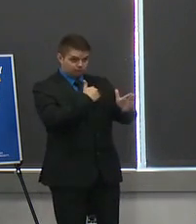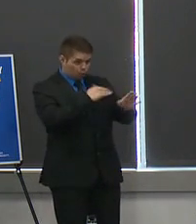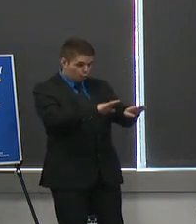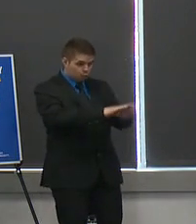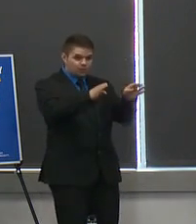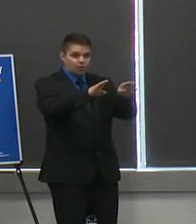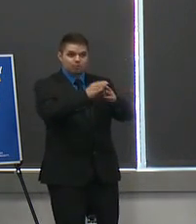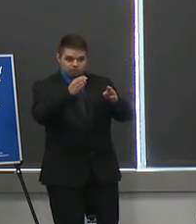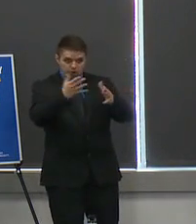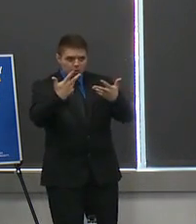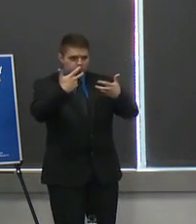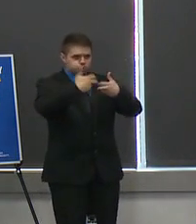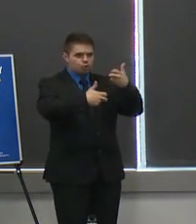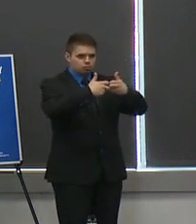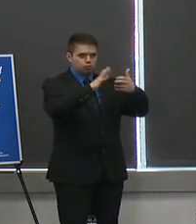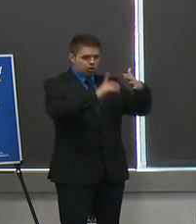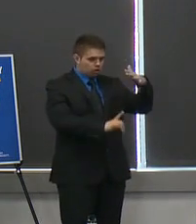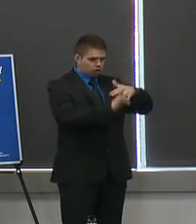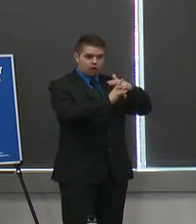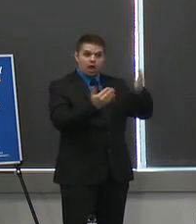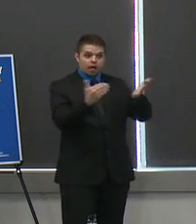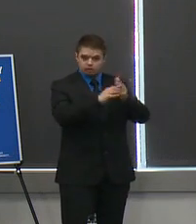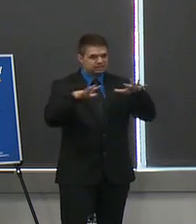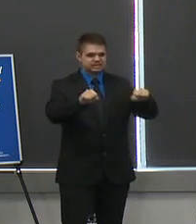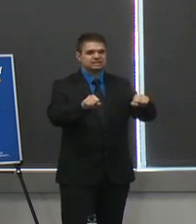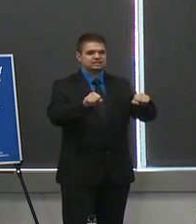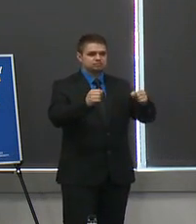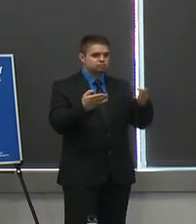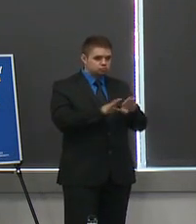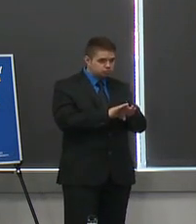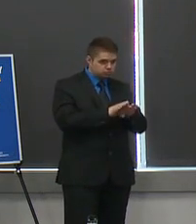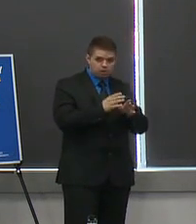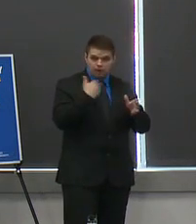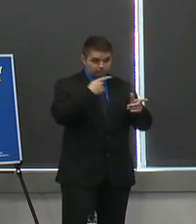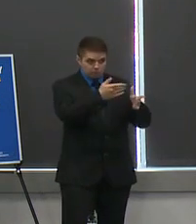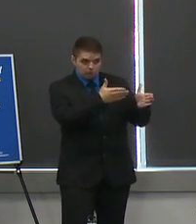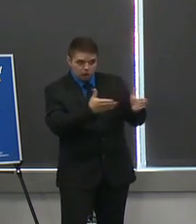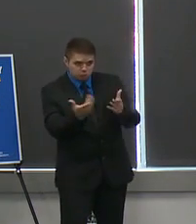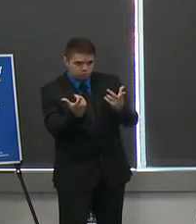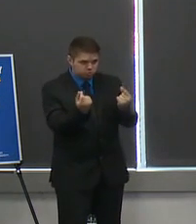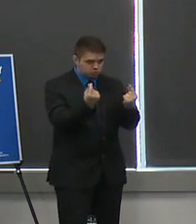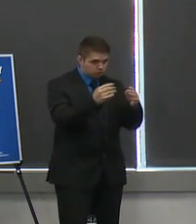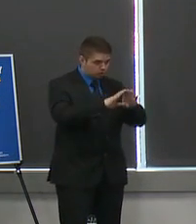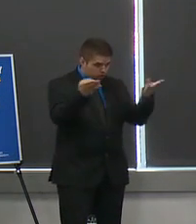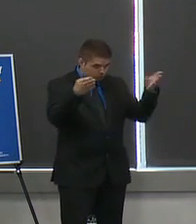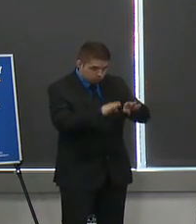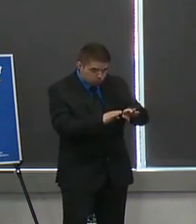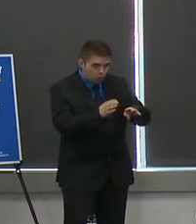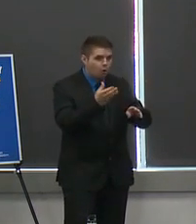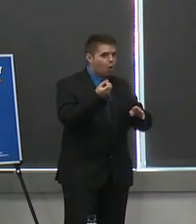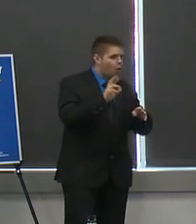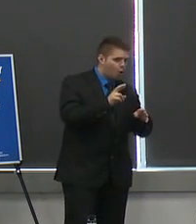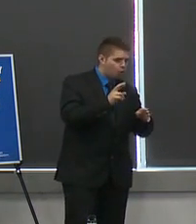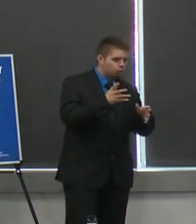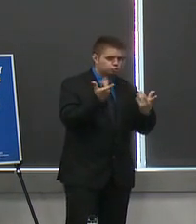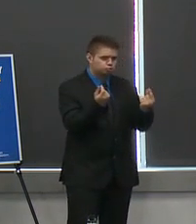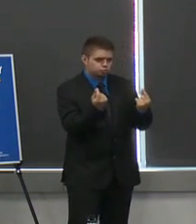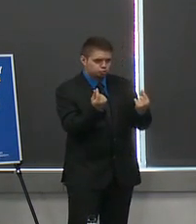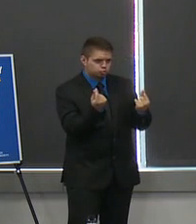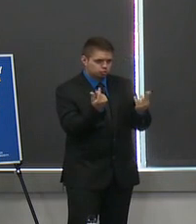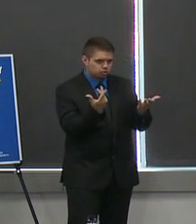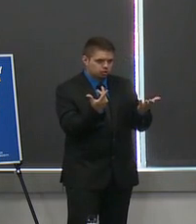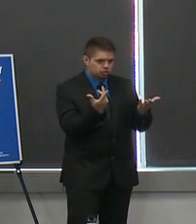uh outbreak occurs in a rural area or any area that's opened up so can you be clear that that will be a tool